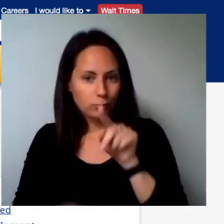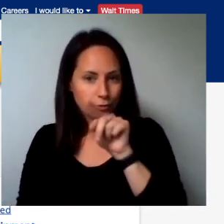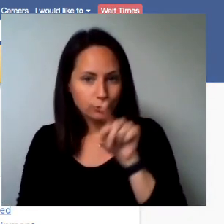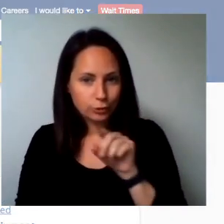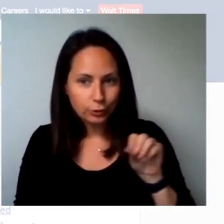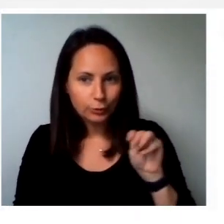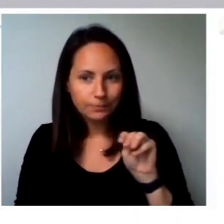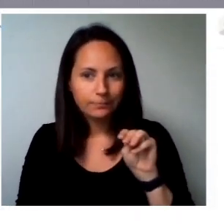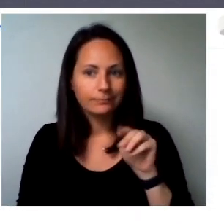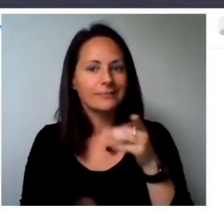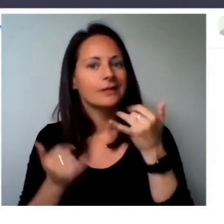Device.